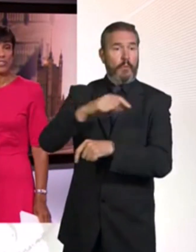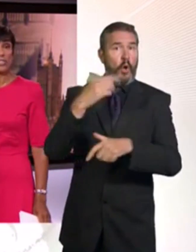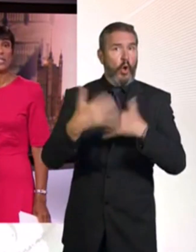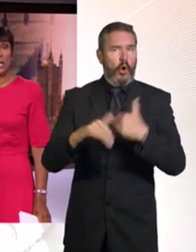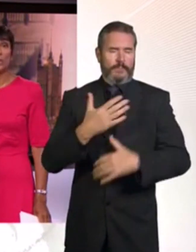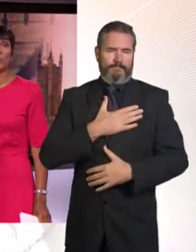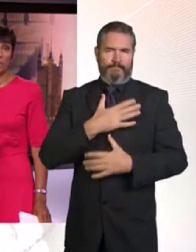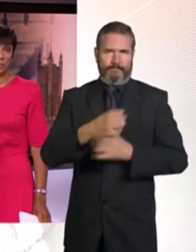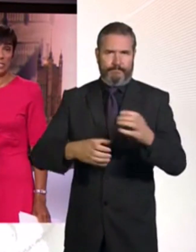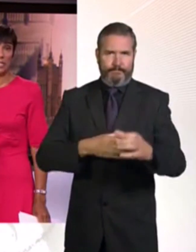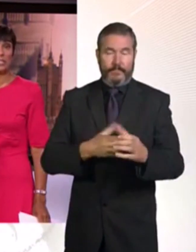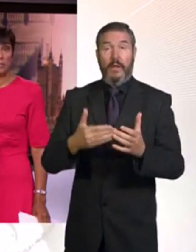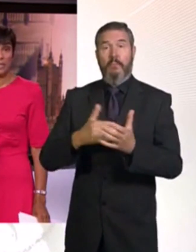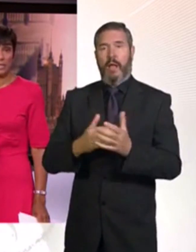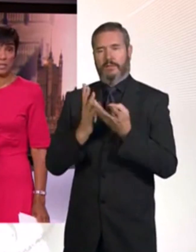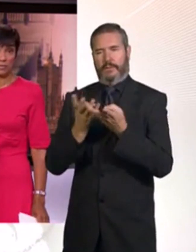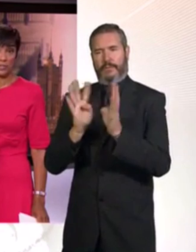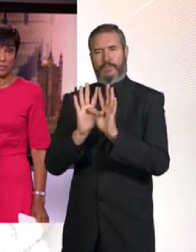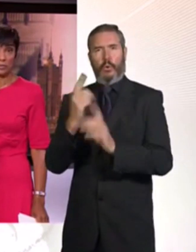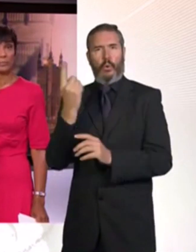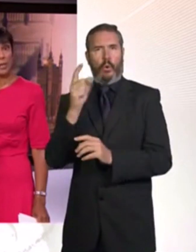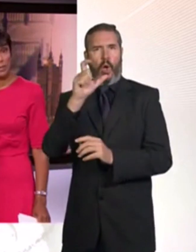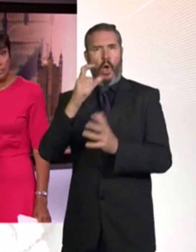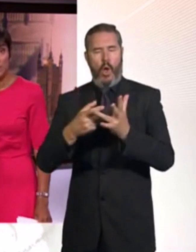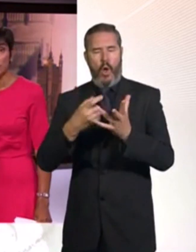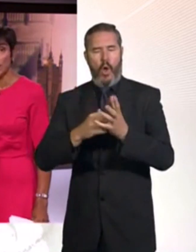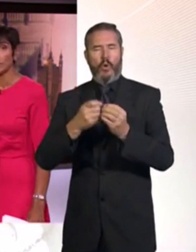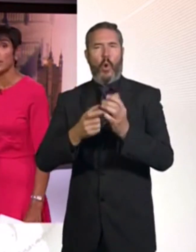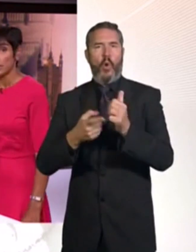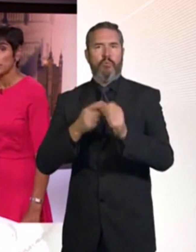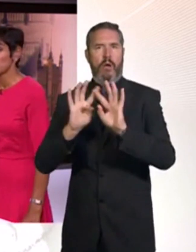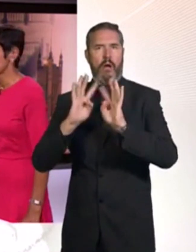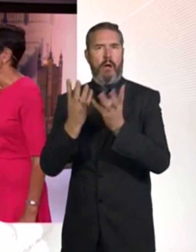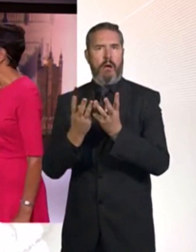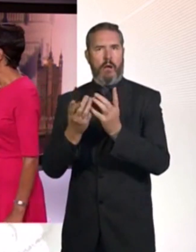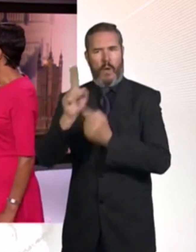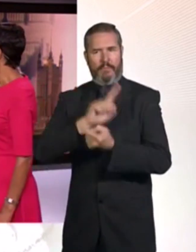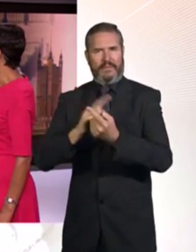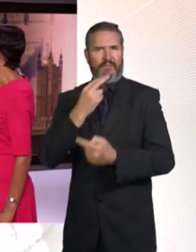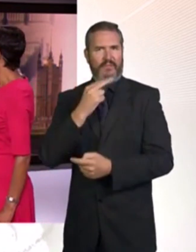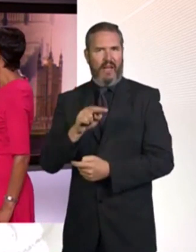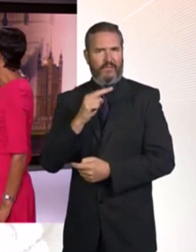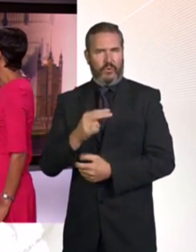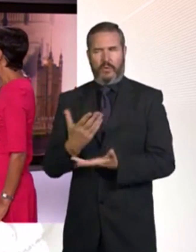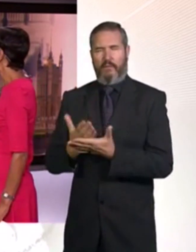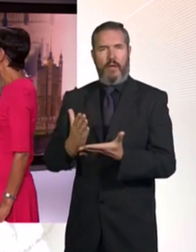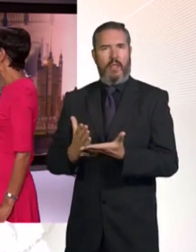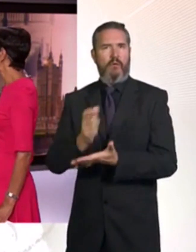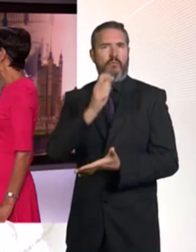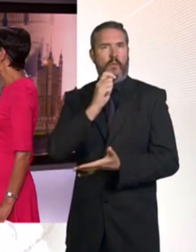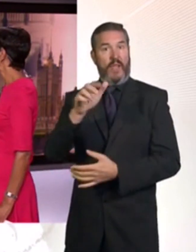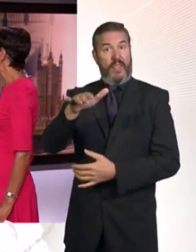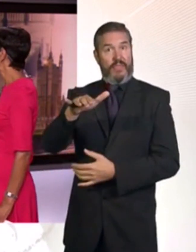government's emergency Cobra committee is to meet this afternoon. Well, Ben Brown is in Westminster for us now. Ben.